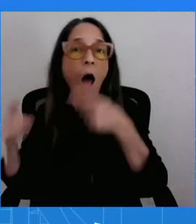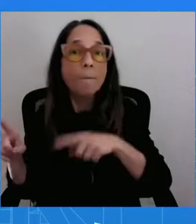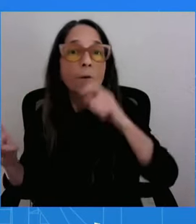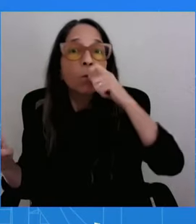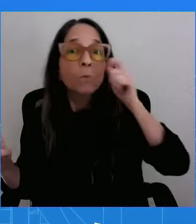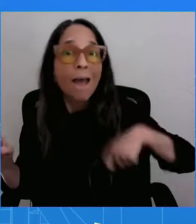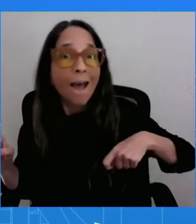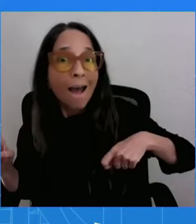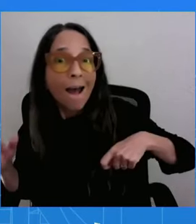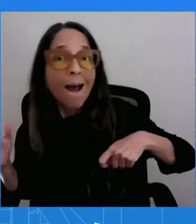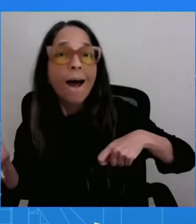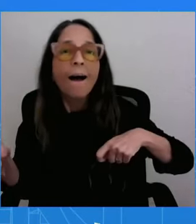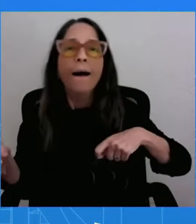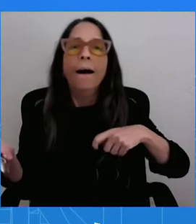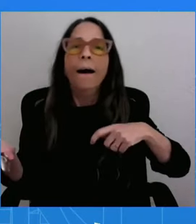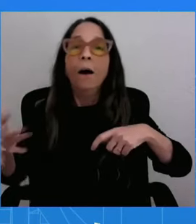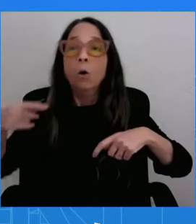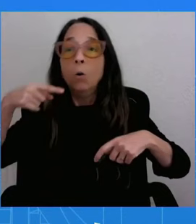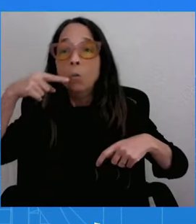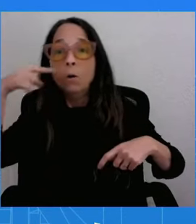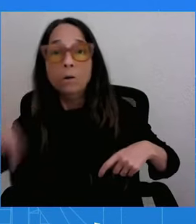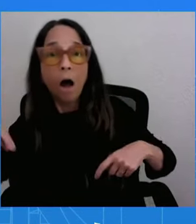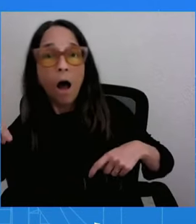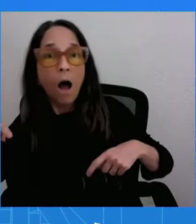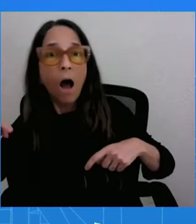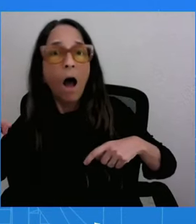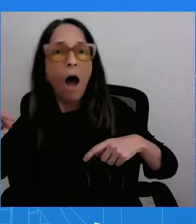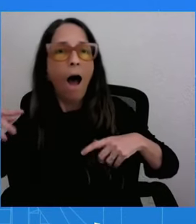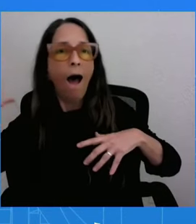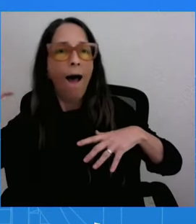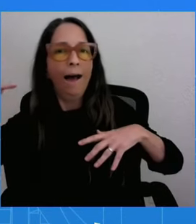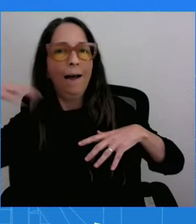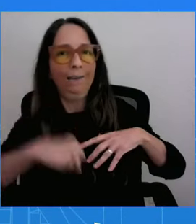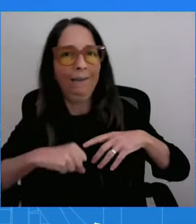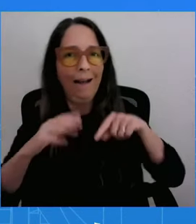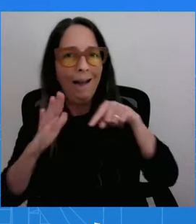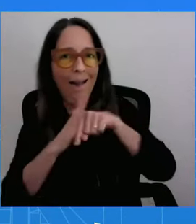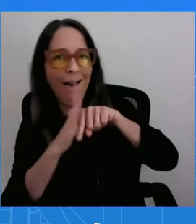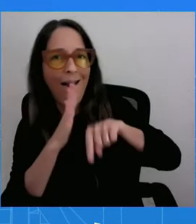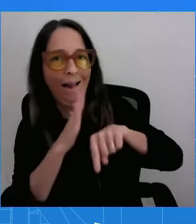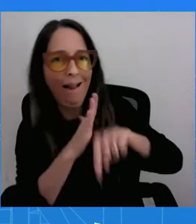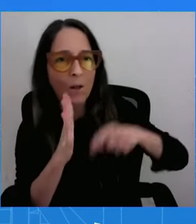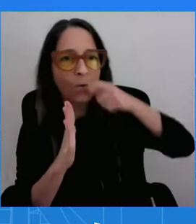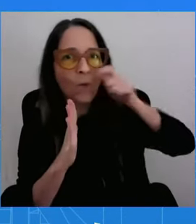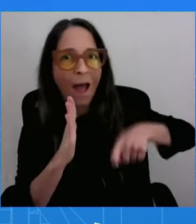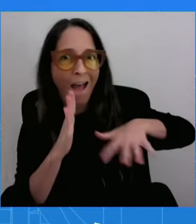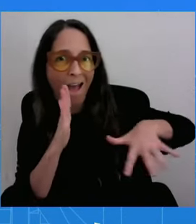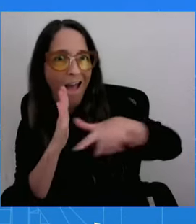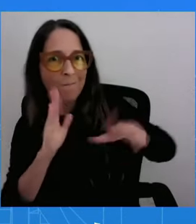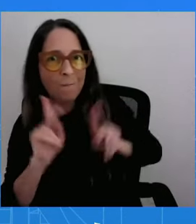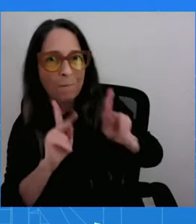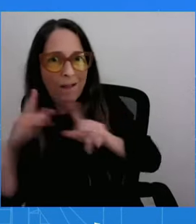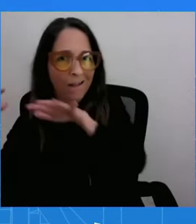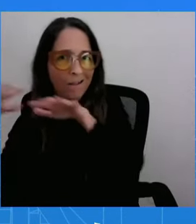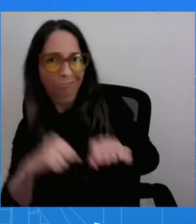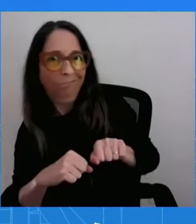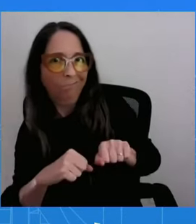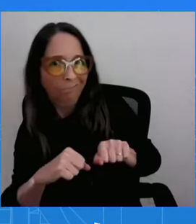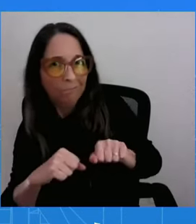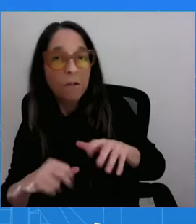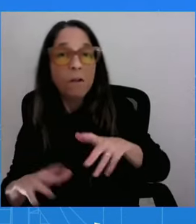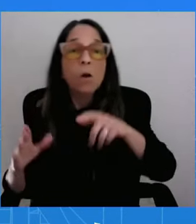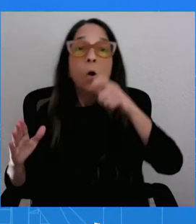They took territory. They killed more Ukrainians. And they really put the Ukrainian forces up against it because they didn't have the weapons to fight back.